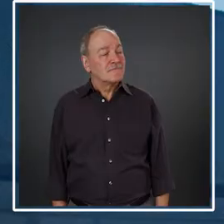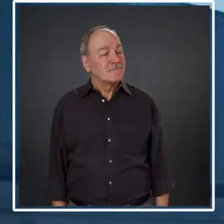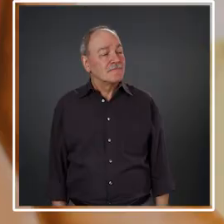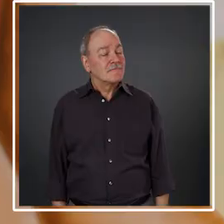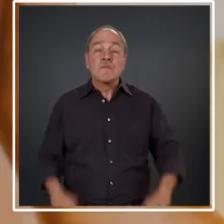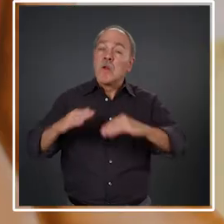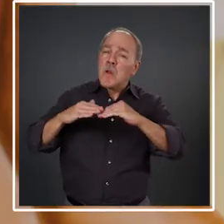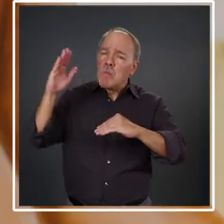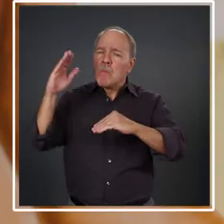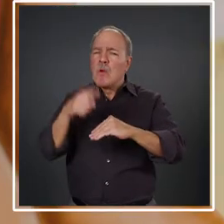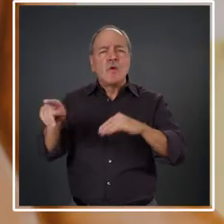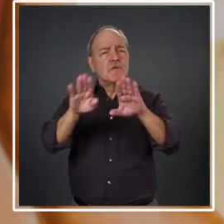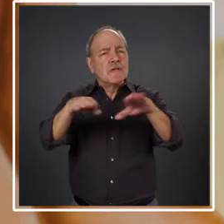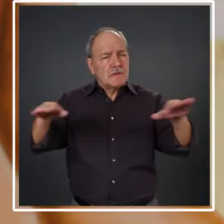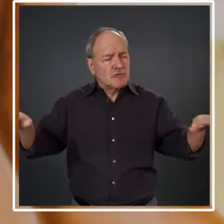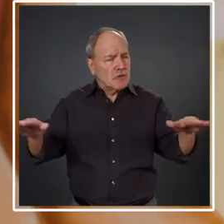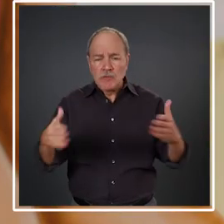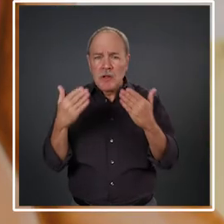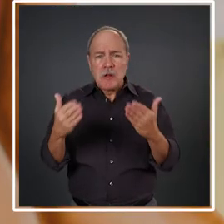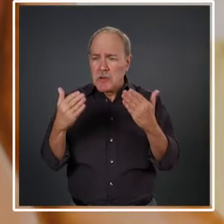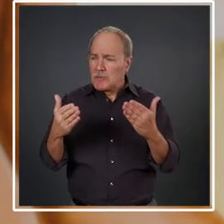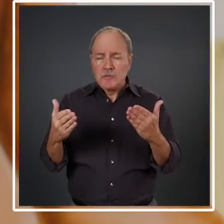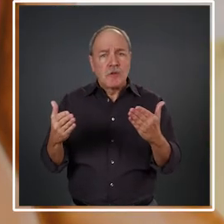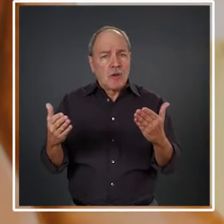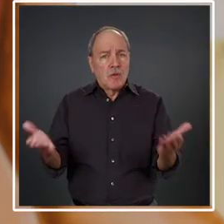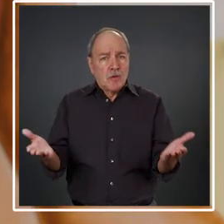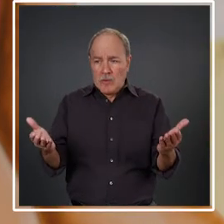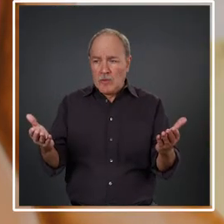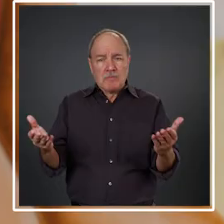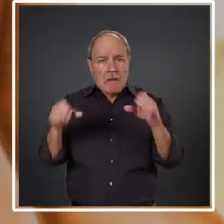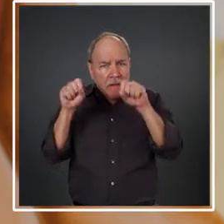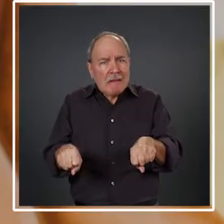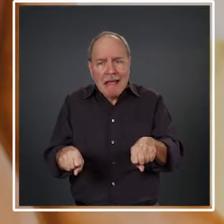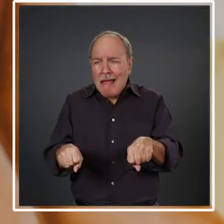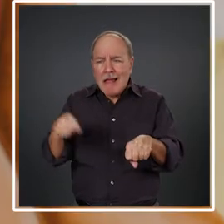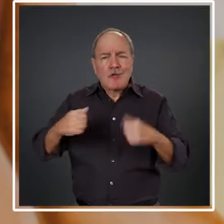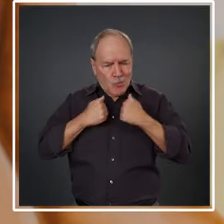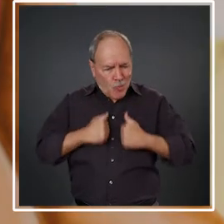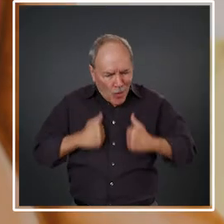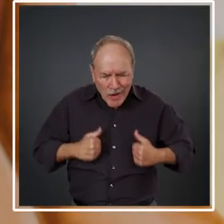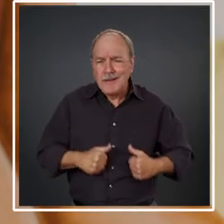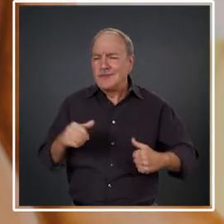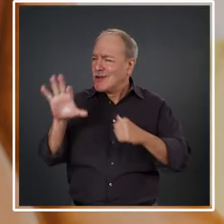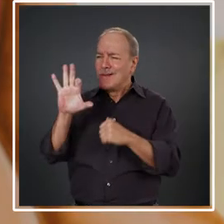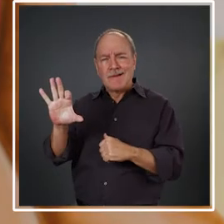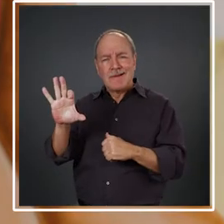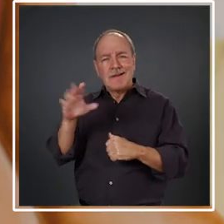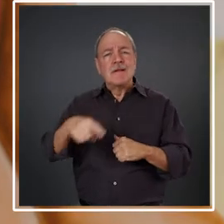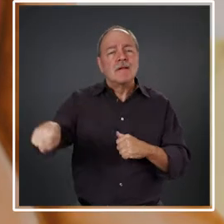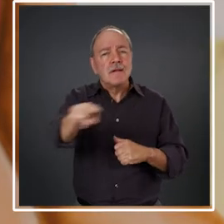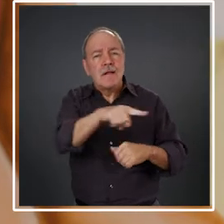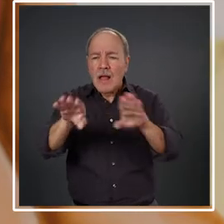Most of the children who now have access to the services, wash services, they became